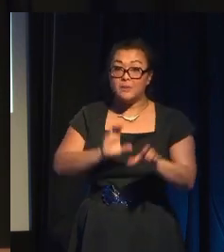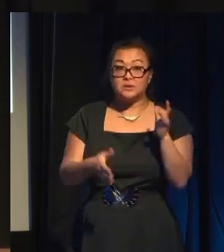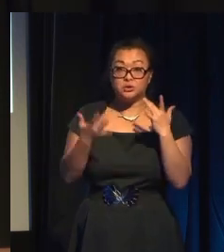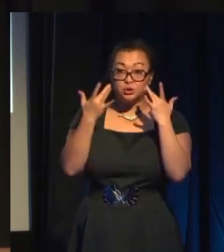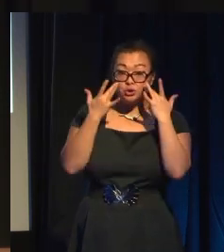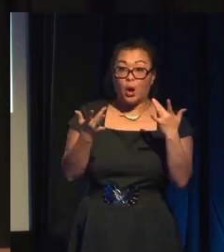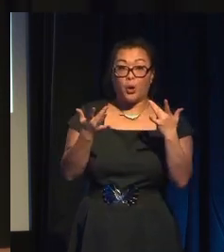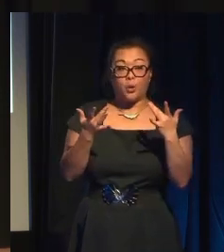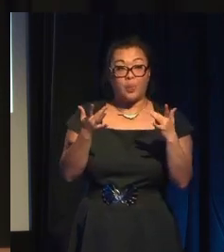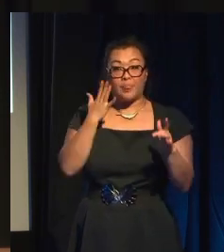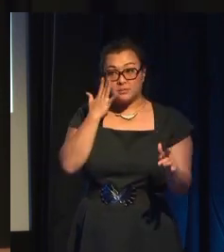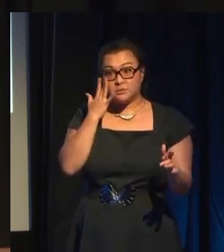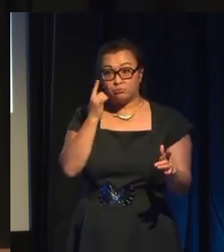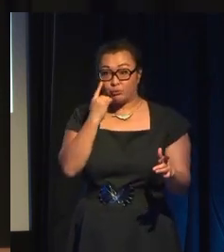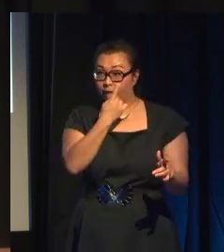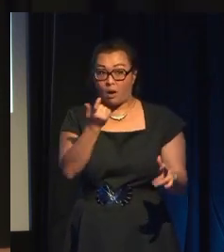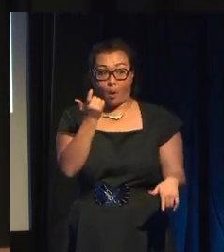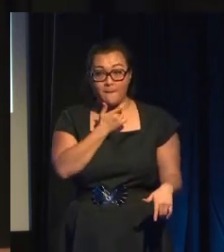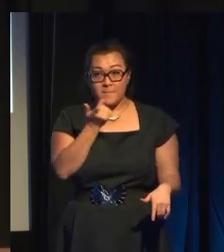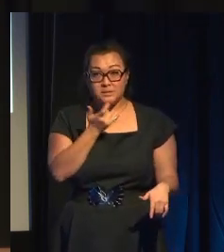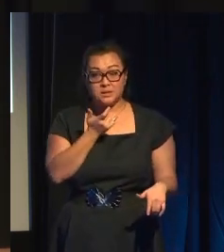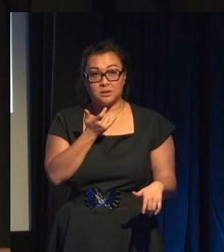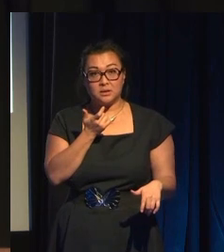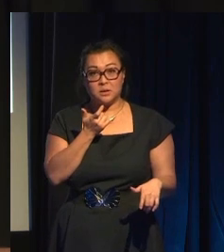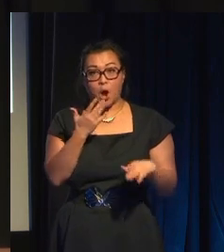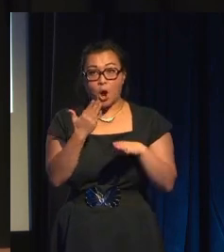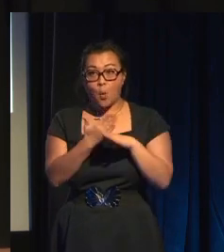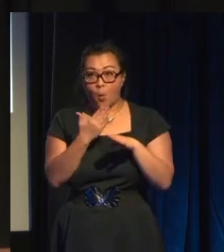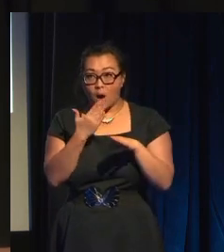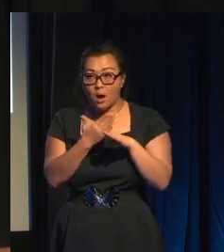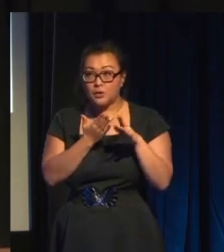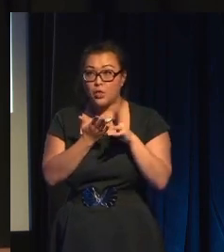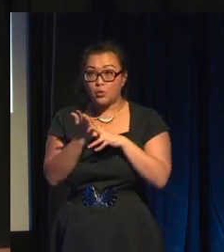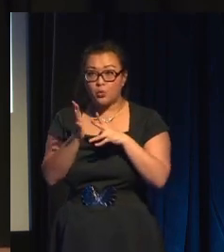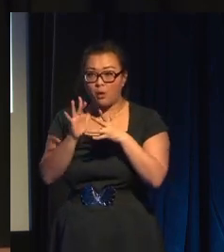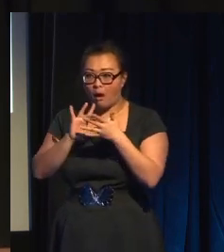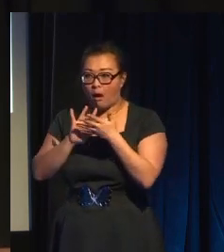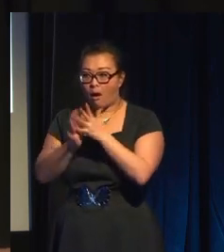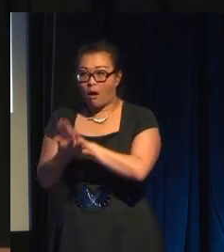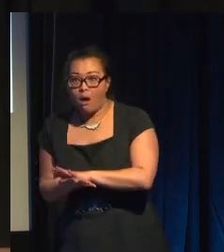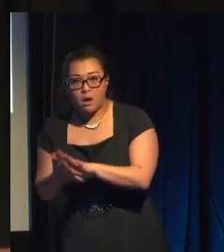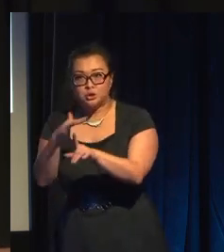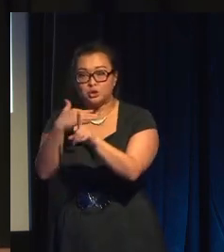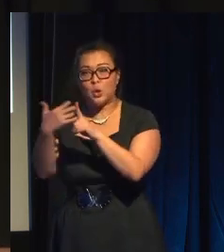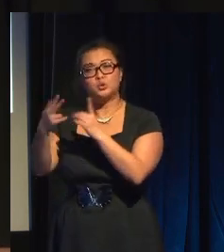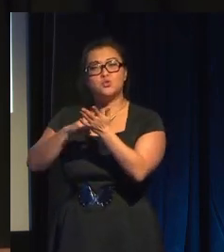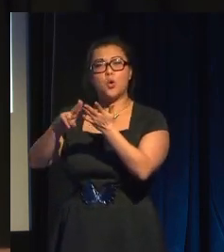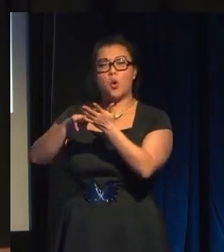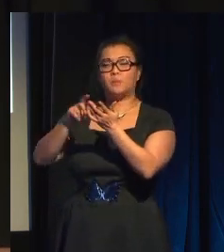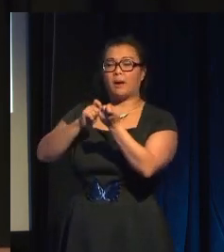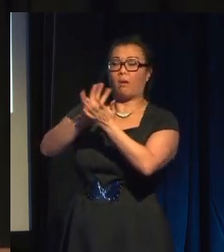there's a form of violation, a violation of social norms, of some sort of rule. So comedy is,